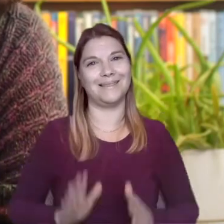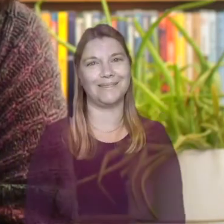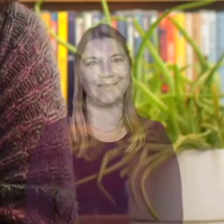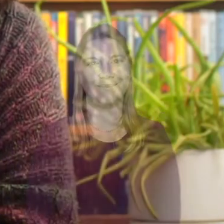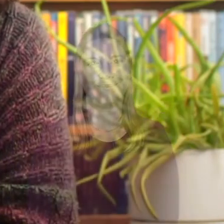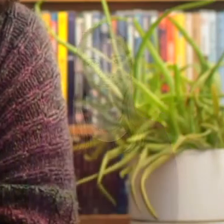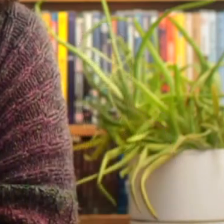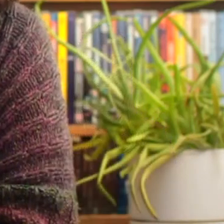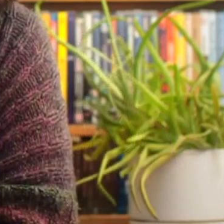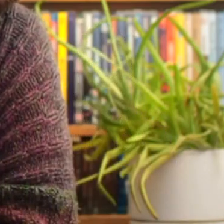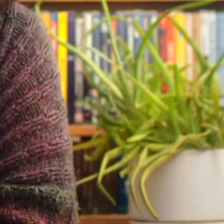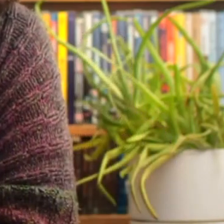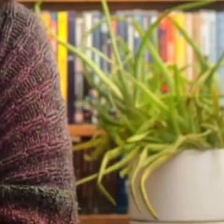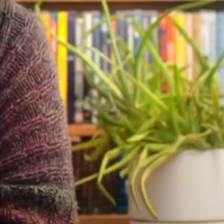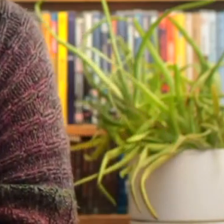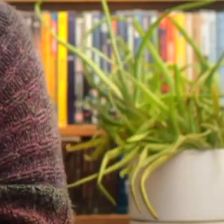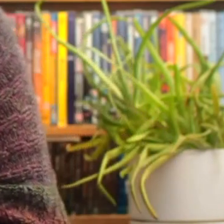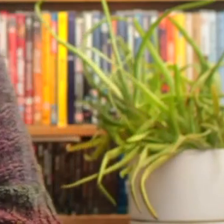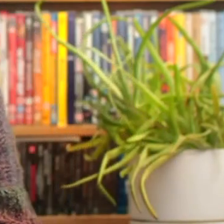Goodbye. Goodbye. Goodbye.